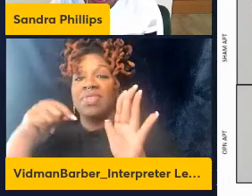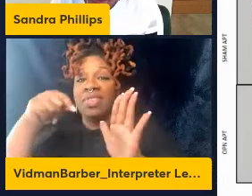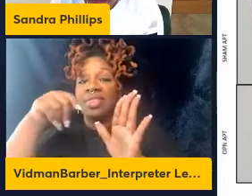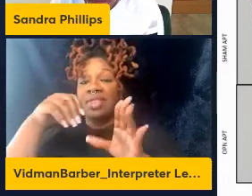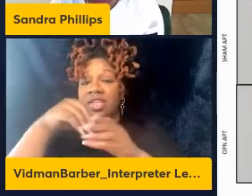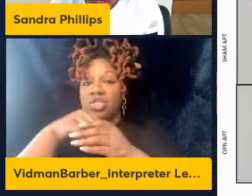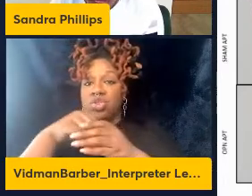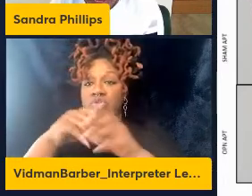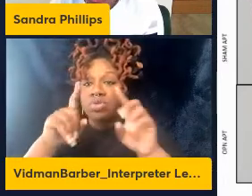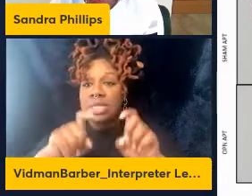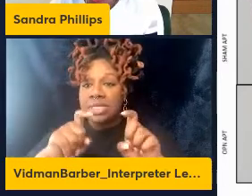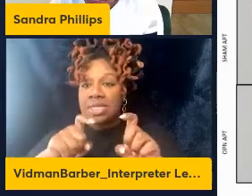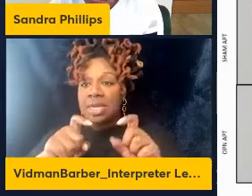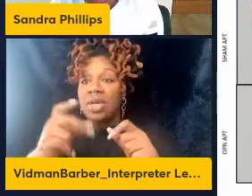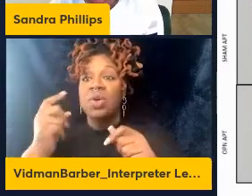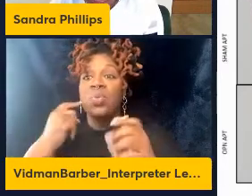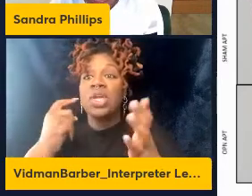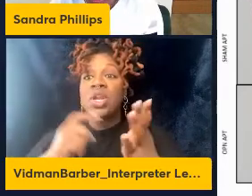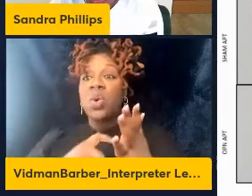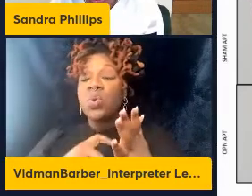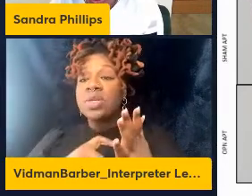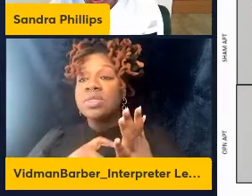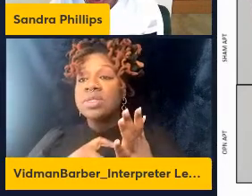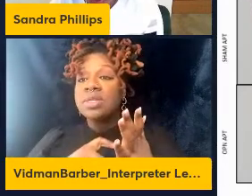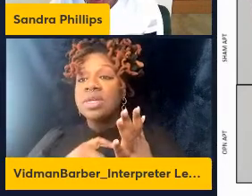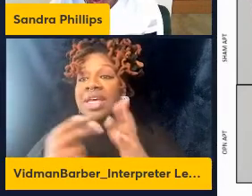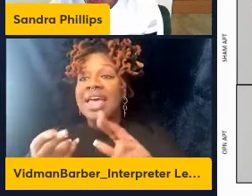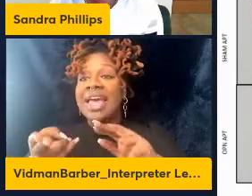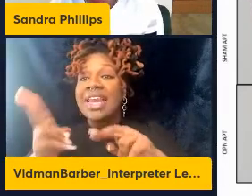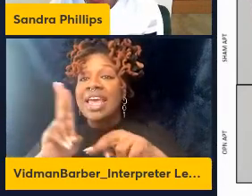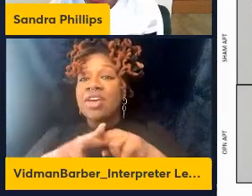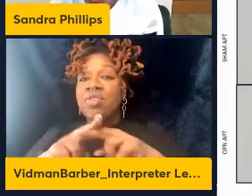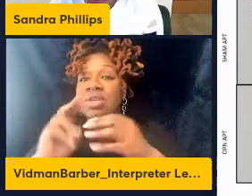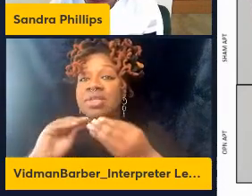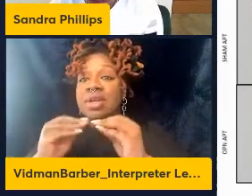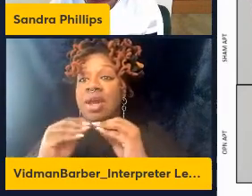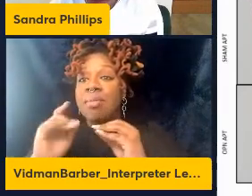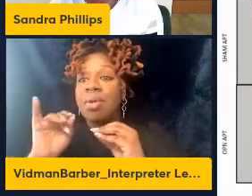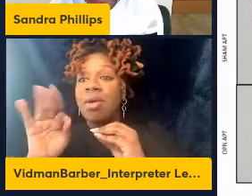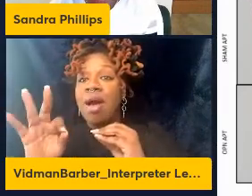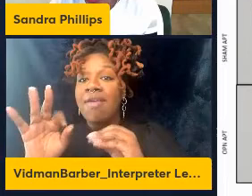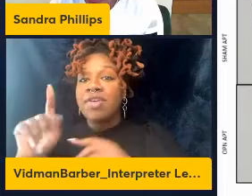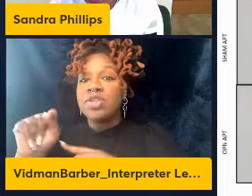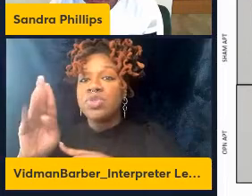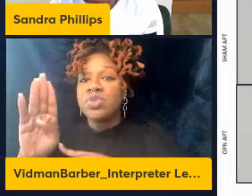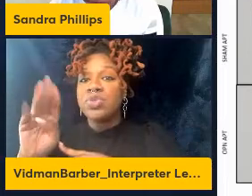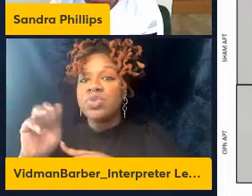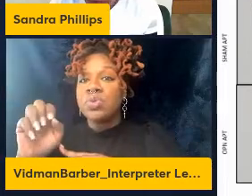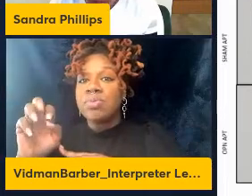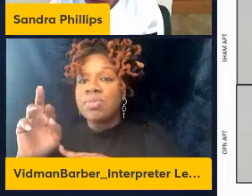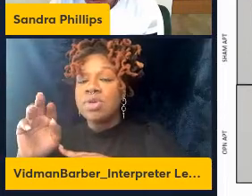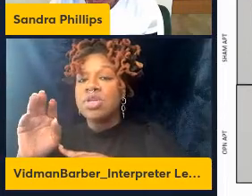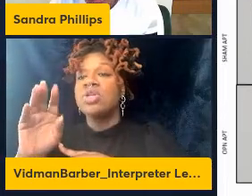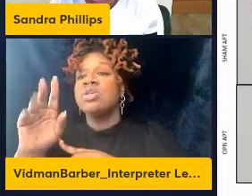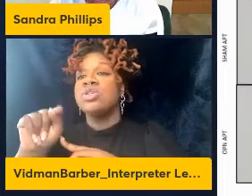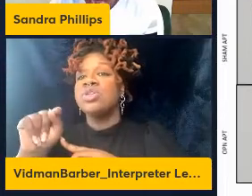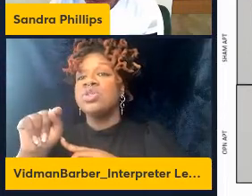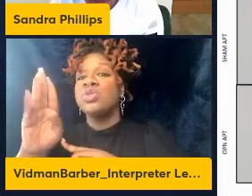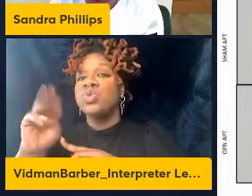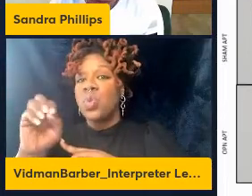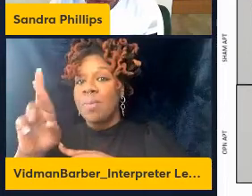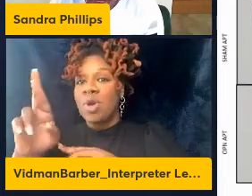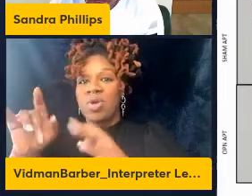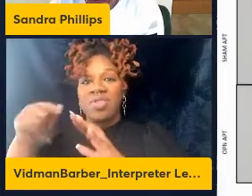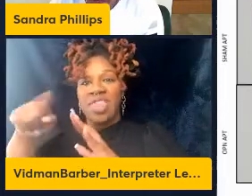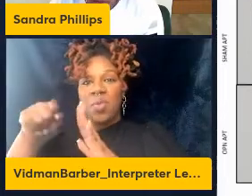we could see an increase in the number of tumors that were killed just three days